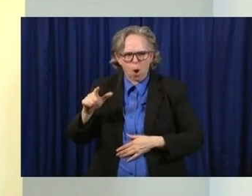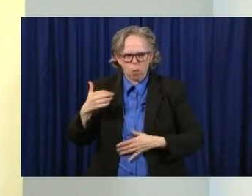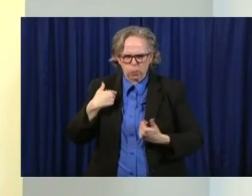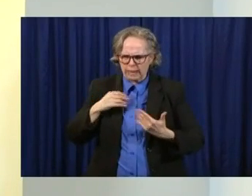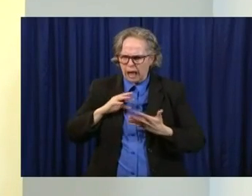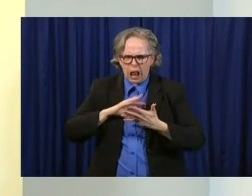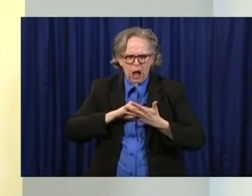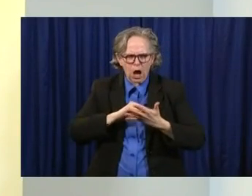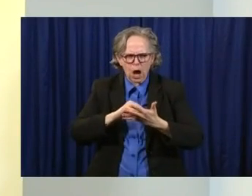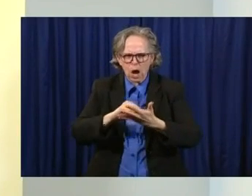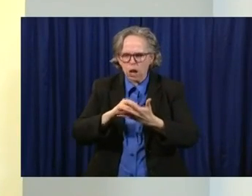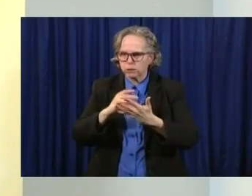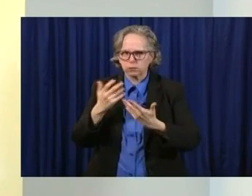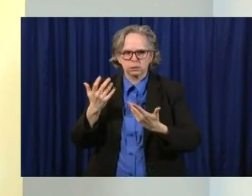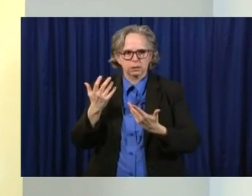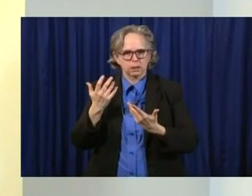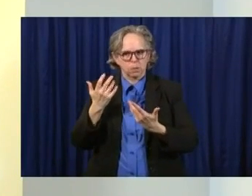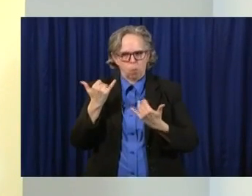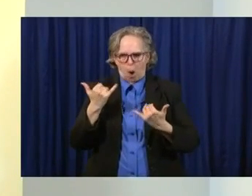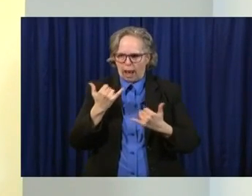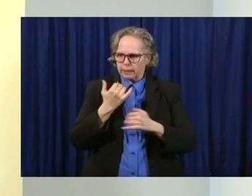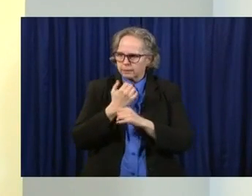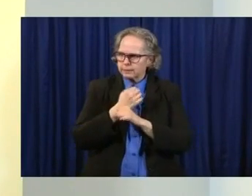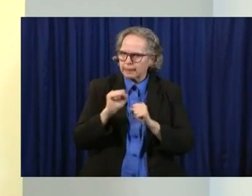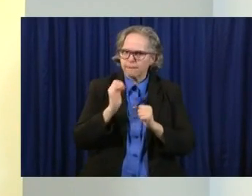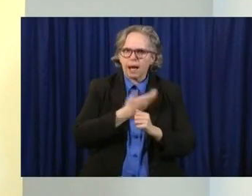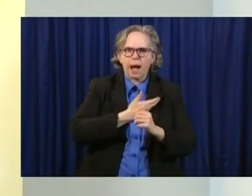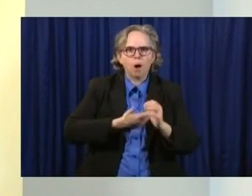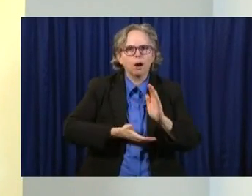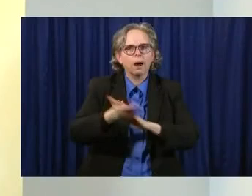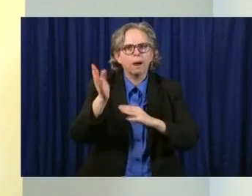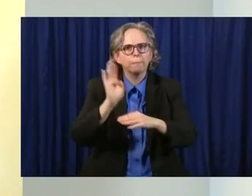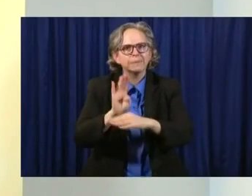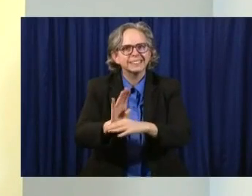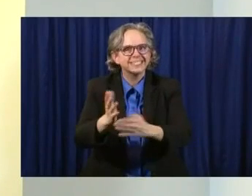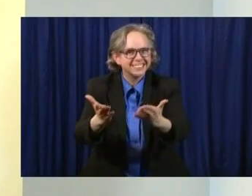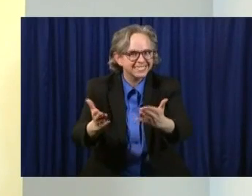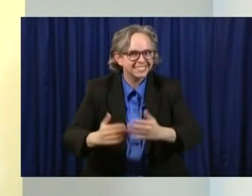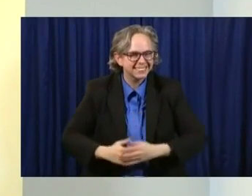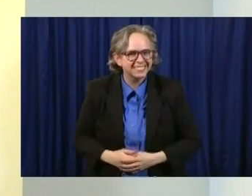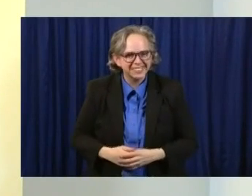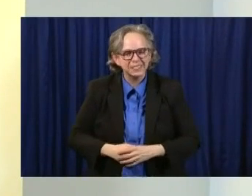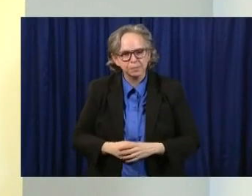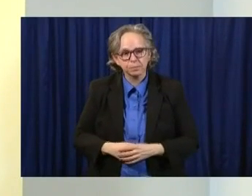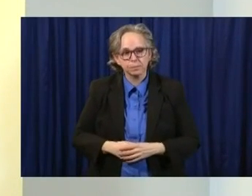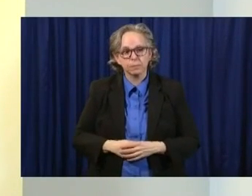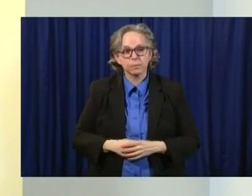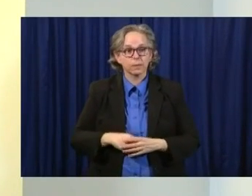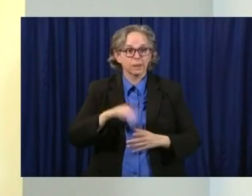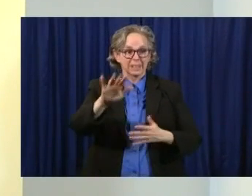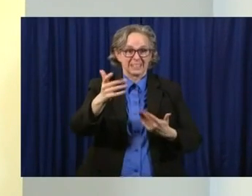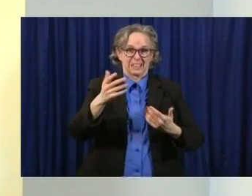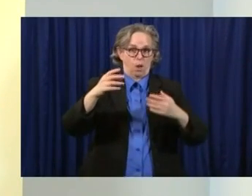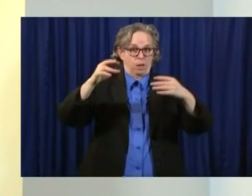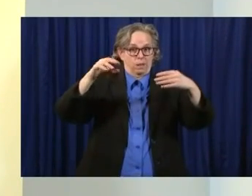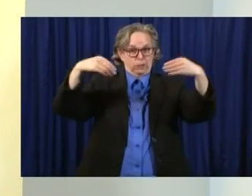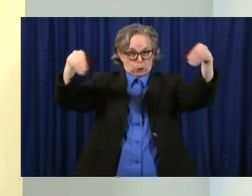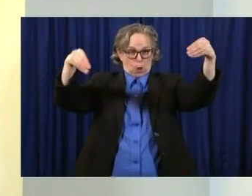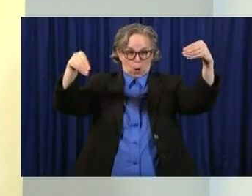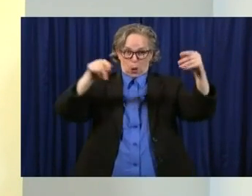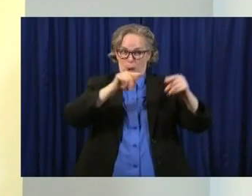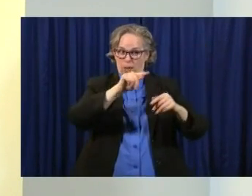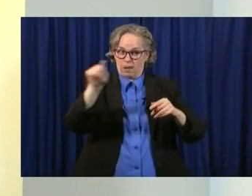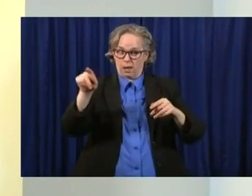I did want to emphasize something that the governor mentioned on retail. It is open for appointment-only